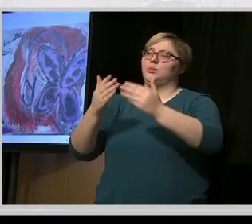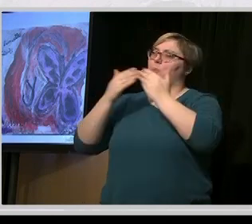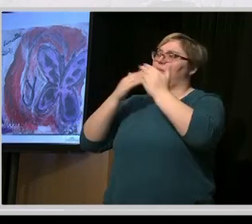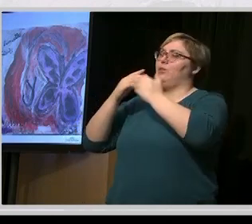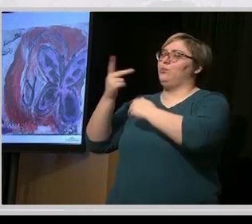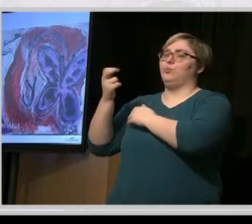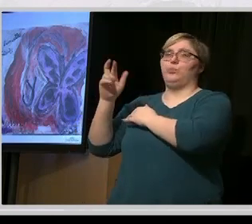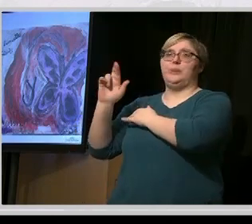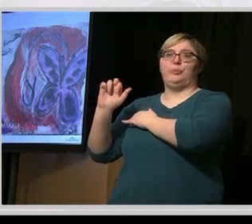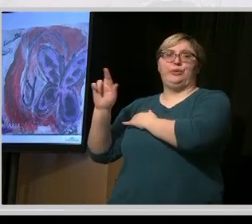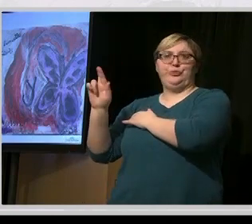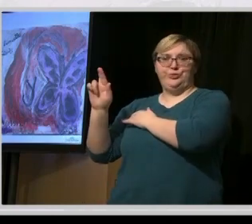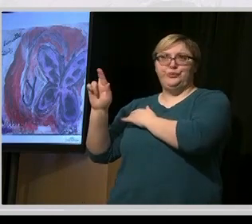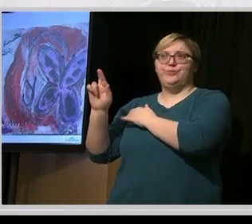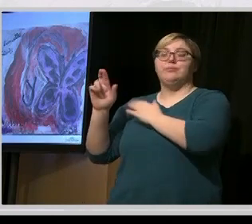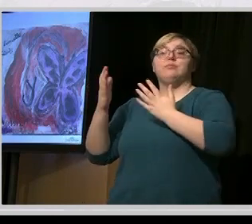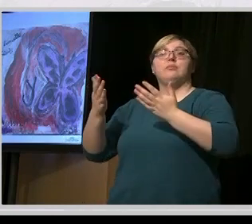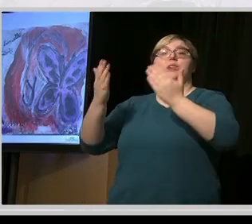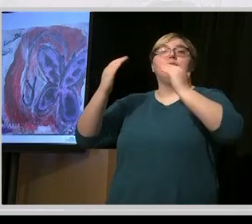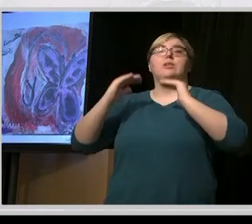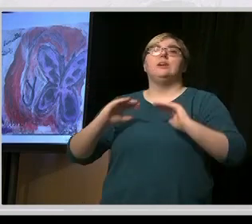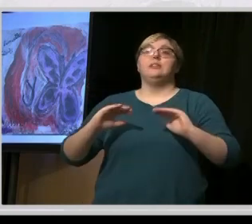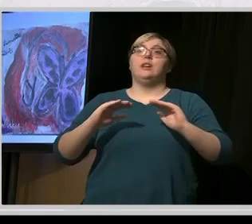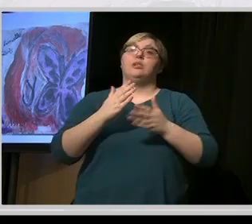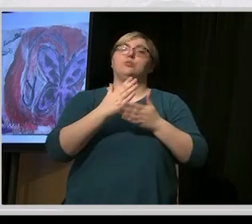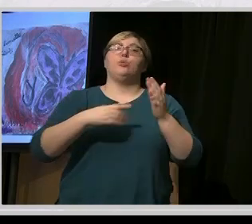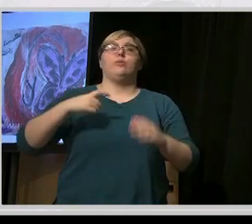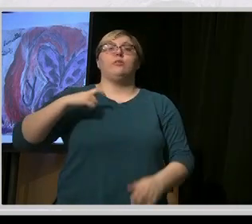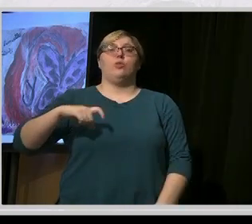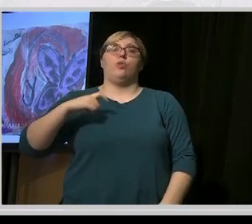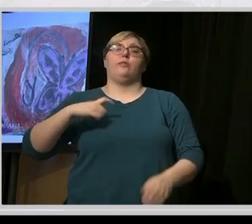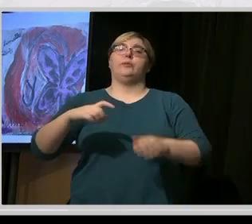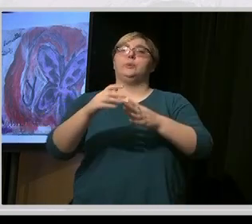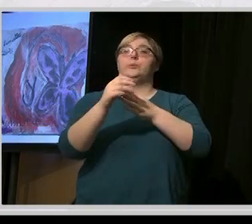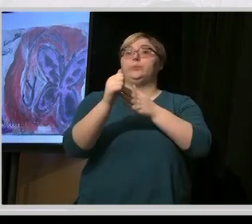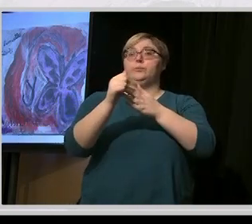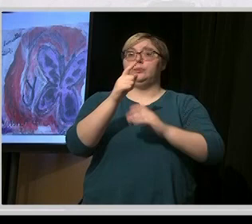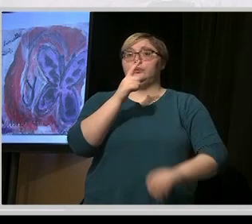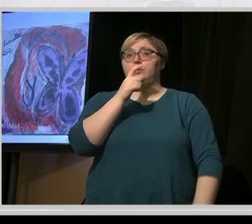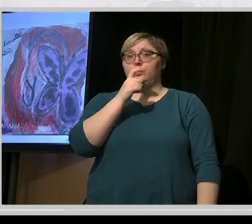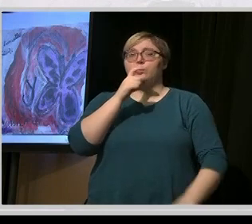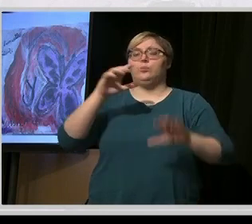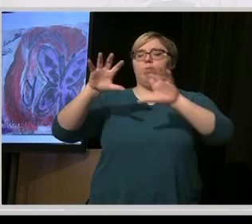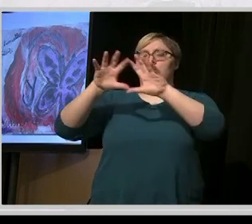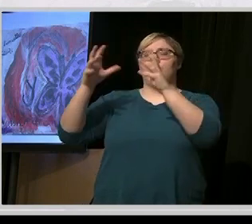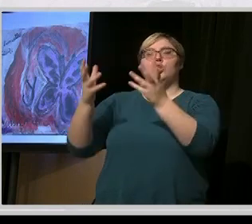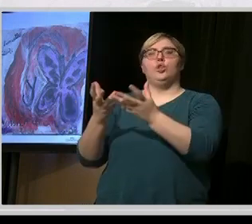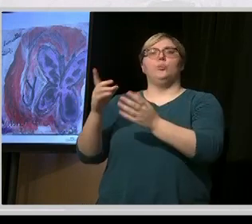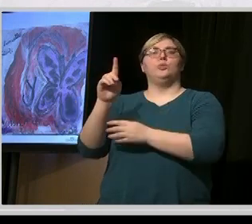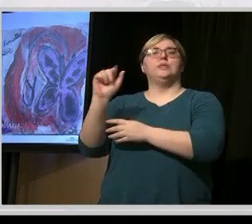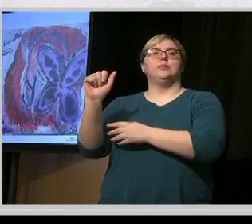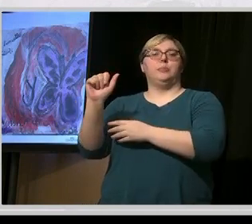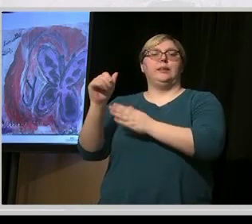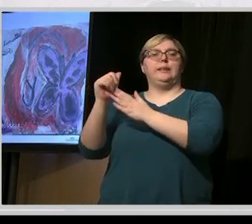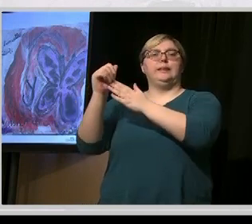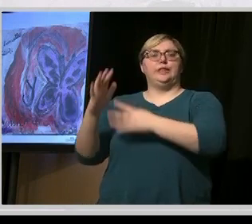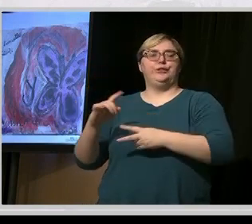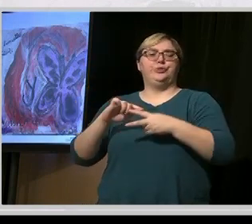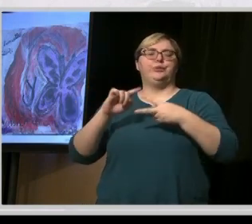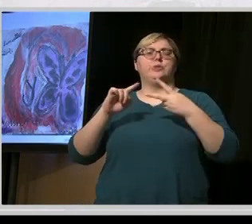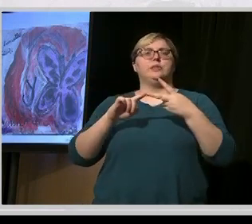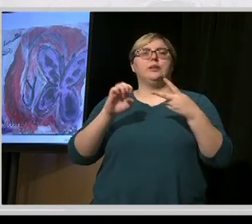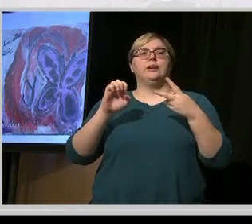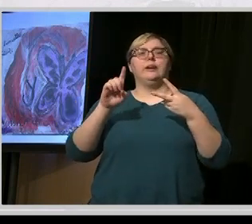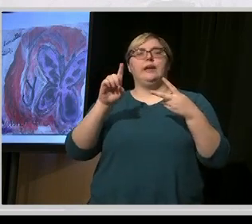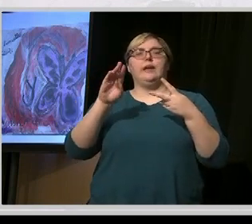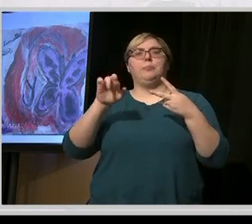Our next section of the conference is going to be led by our global disability leaders, Mr. Eddie Bartnick and Professor Tim Staton.